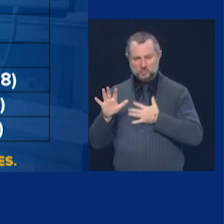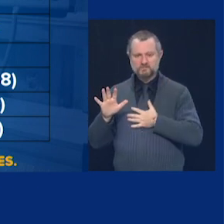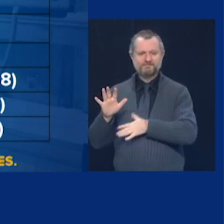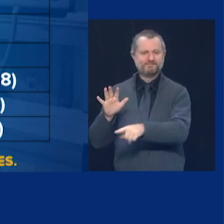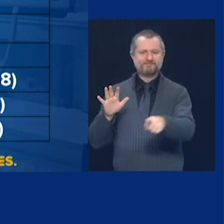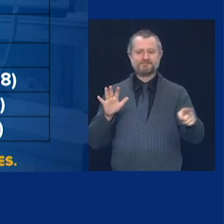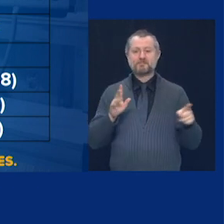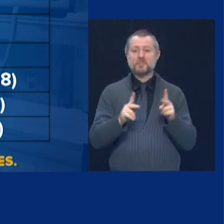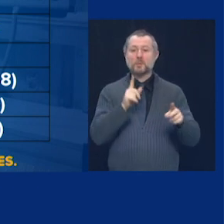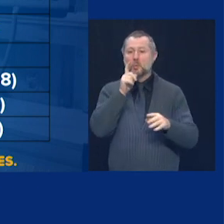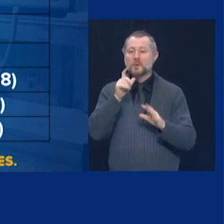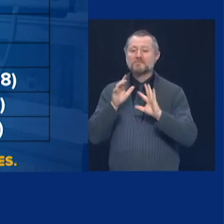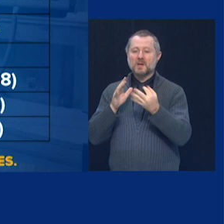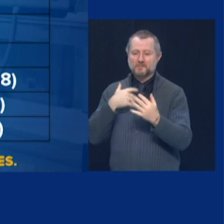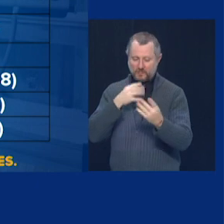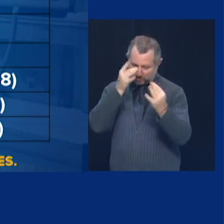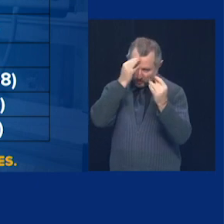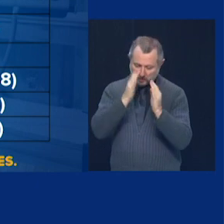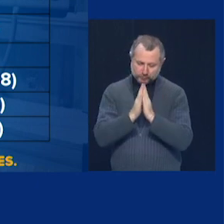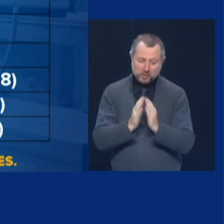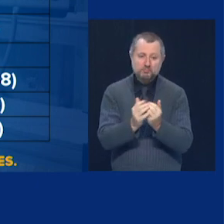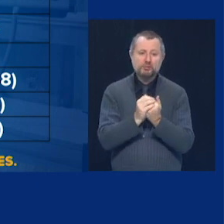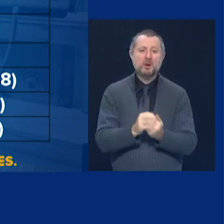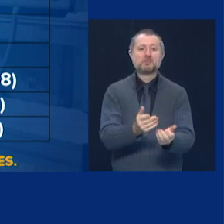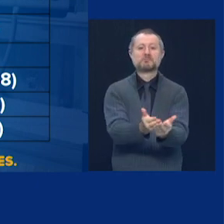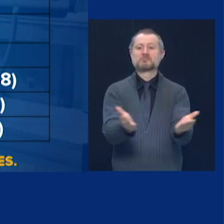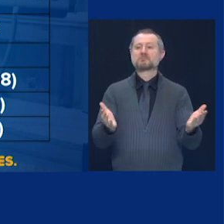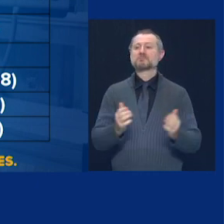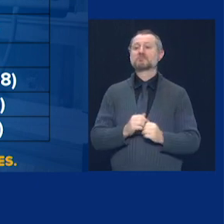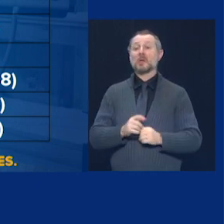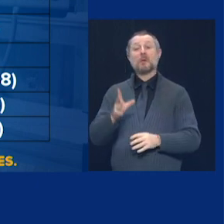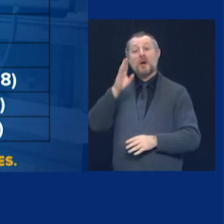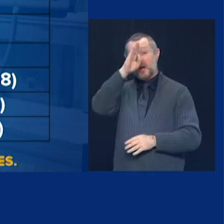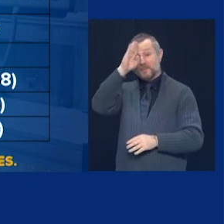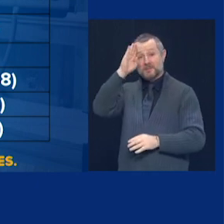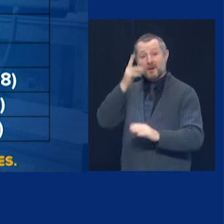thoughts and prayers. Hospitalization is up about 158.